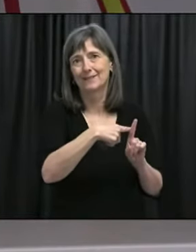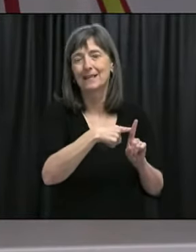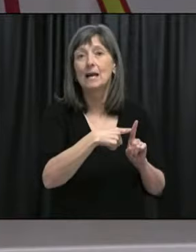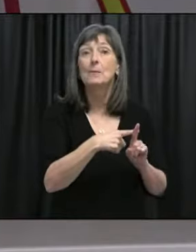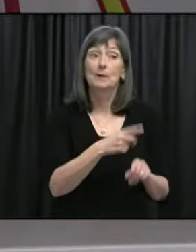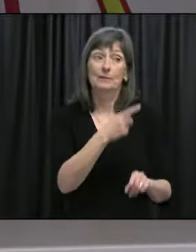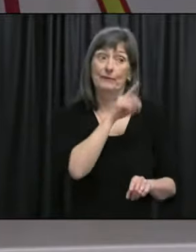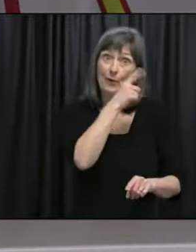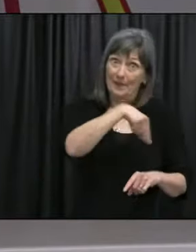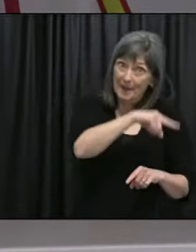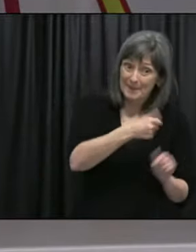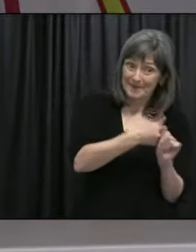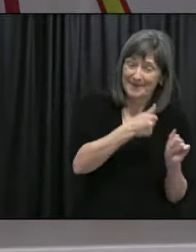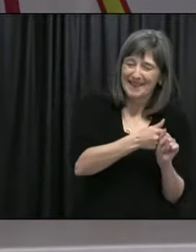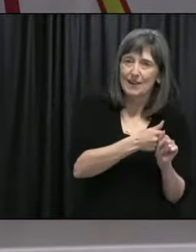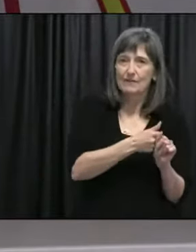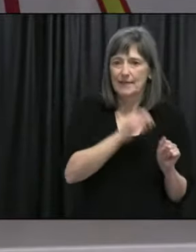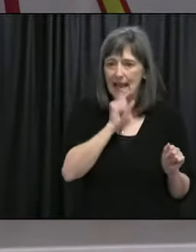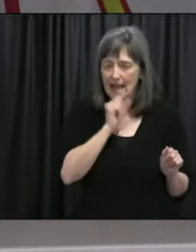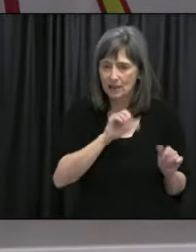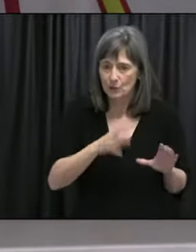groups in which they've been able to get into the arms.